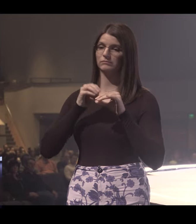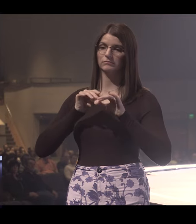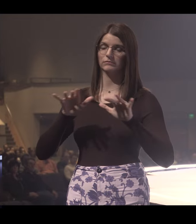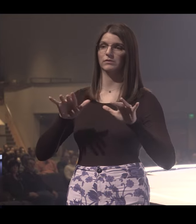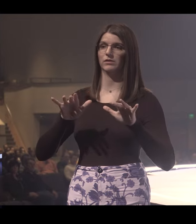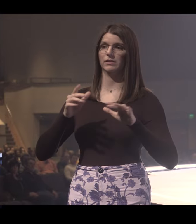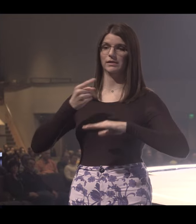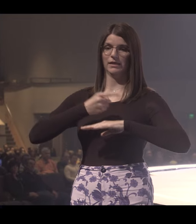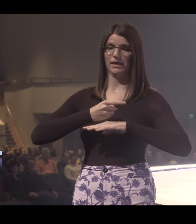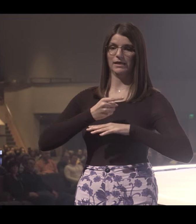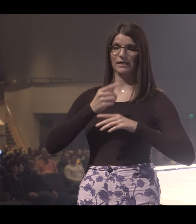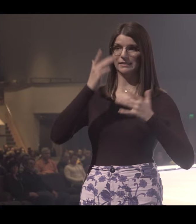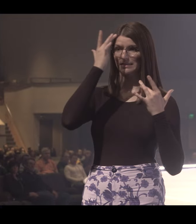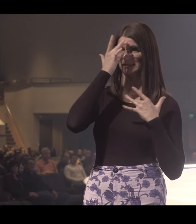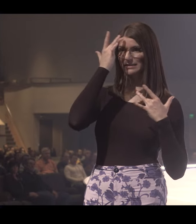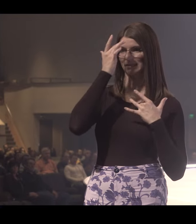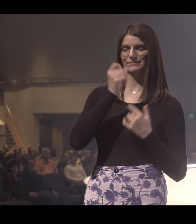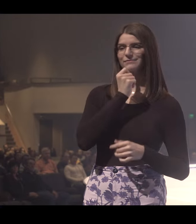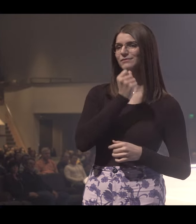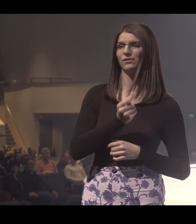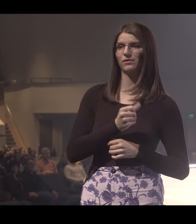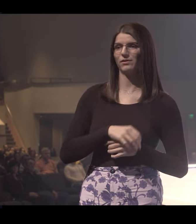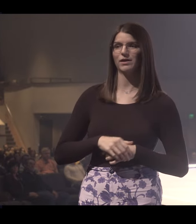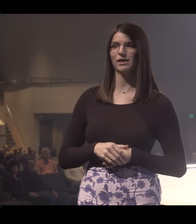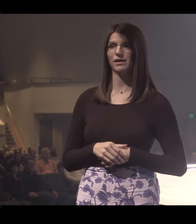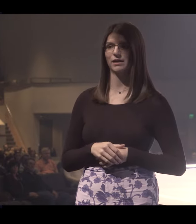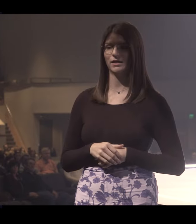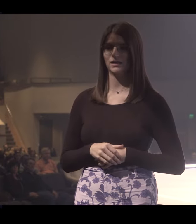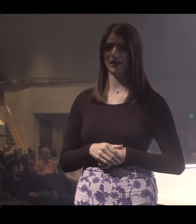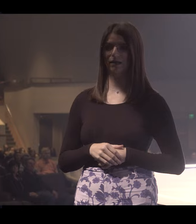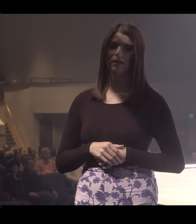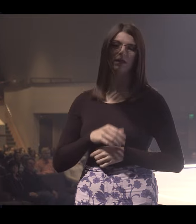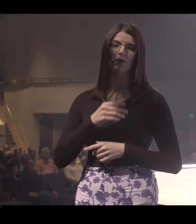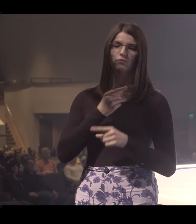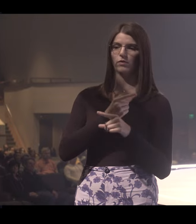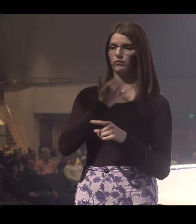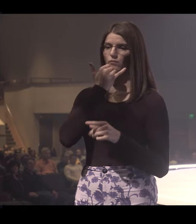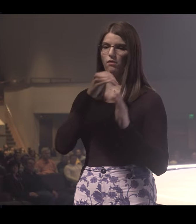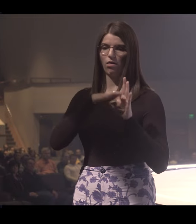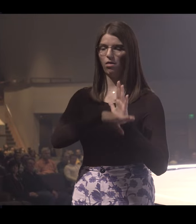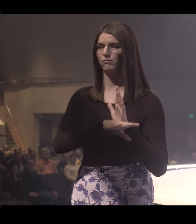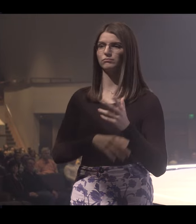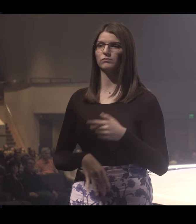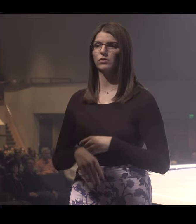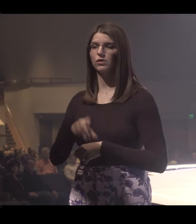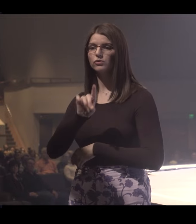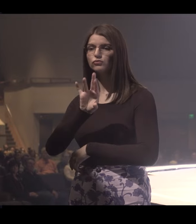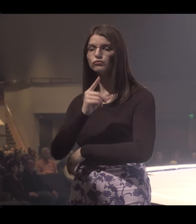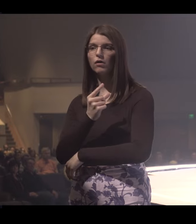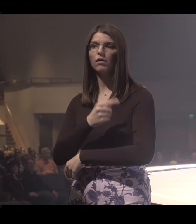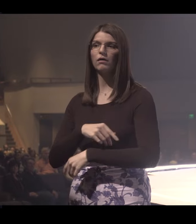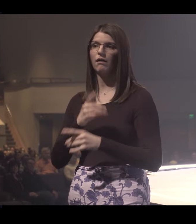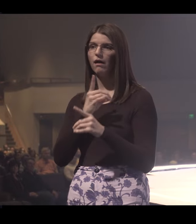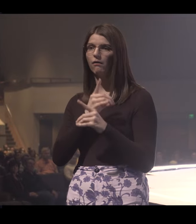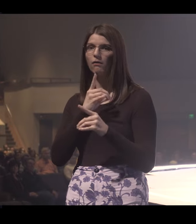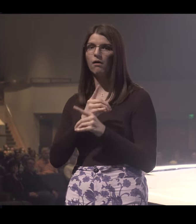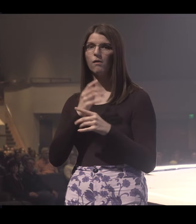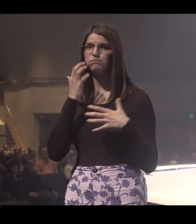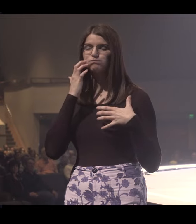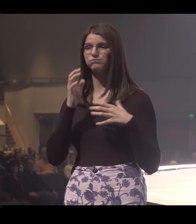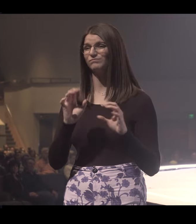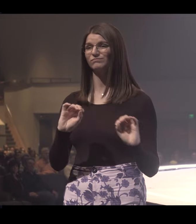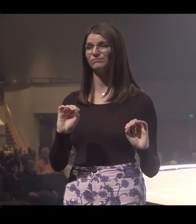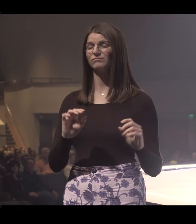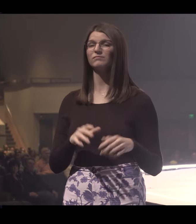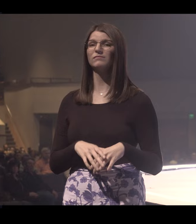is not a disease. It's not even the moral decline of our society. It's not drugs or alcohol or